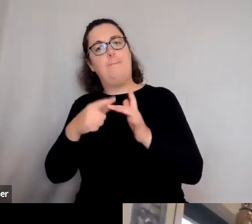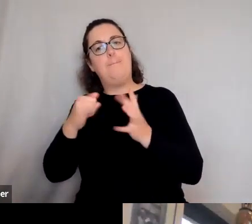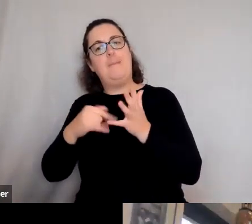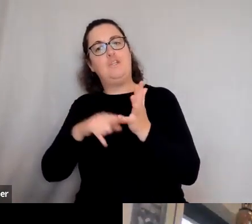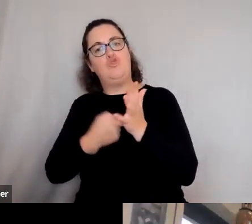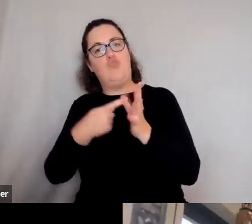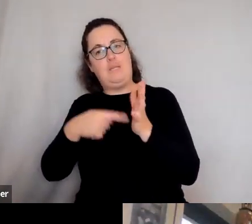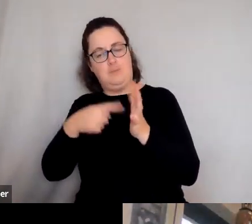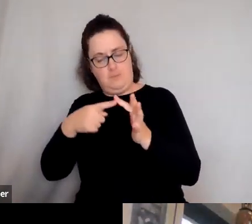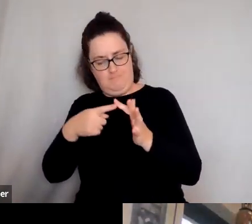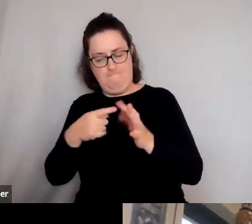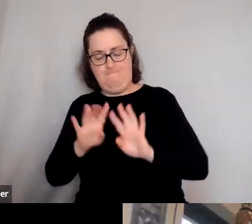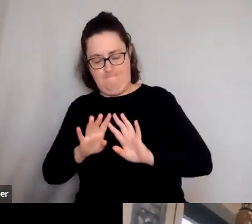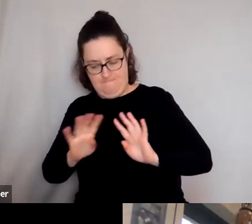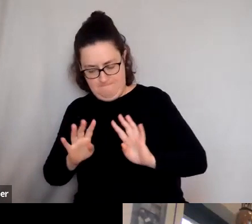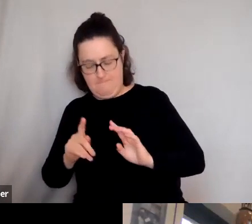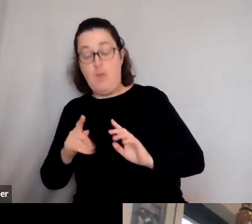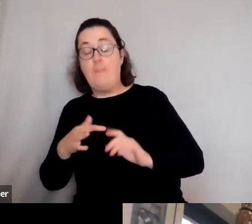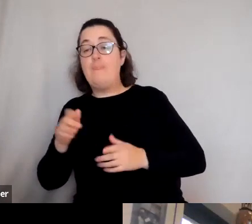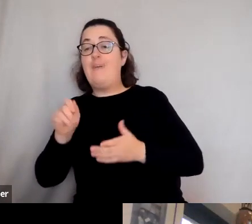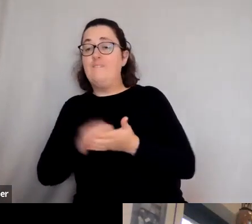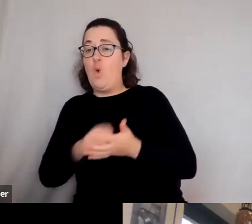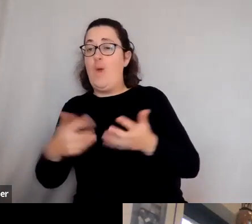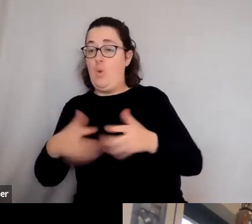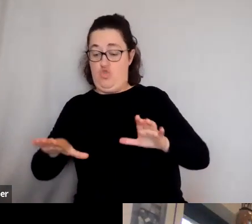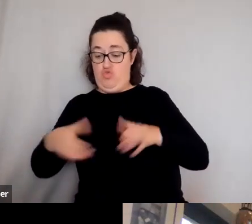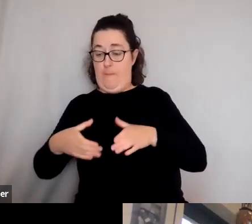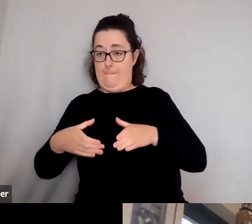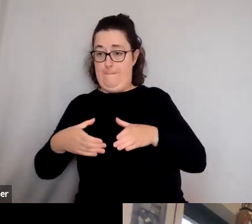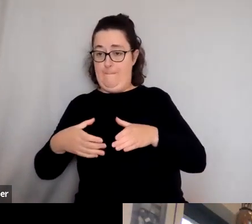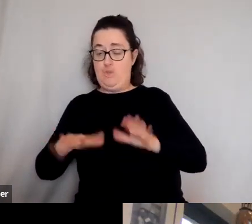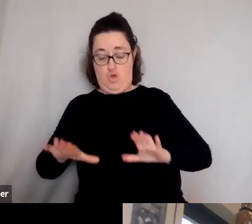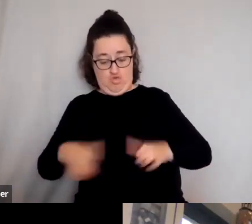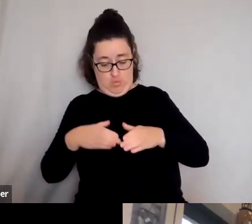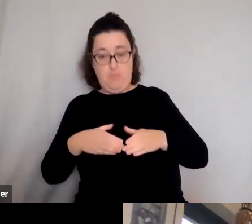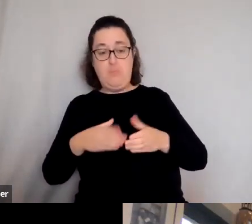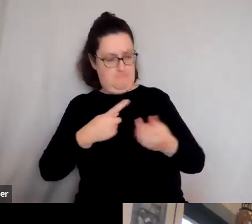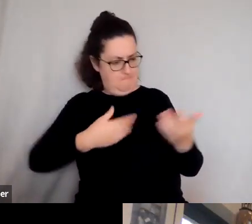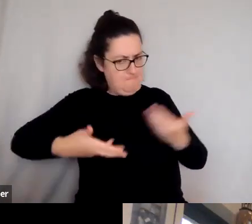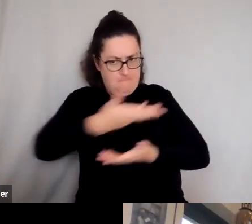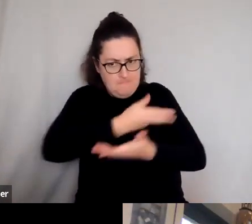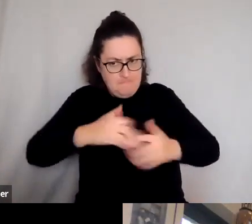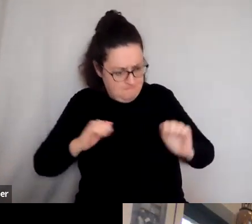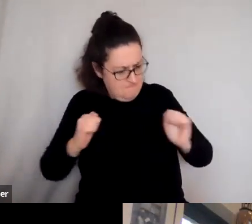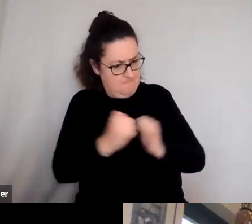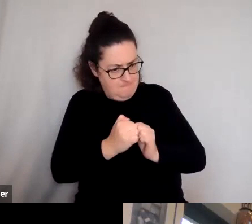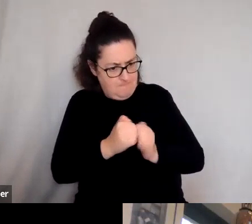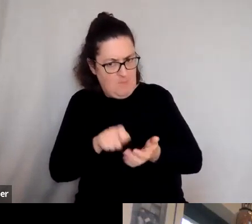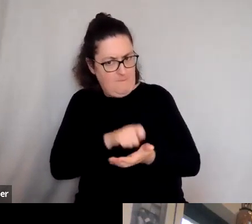groups. And he, the first group come up with their vote and